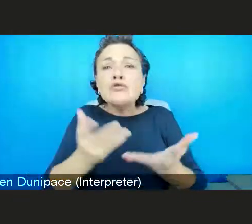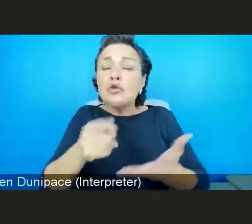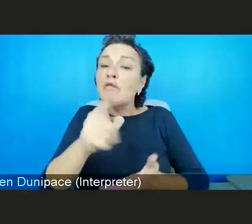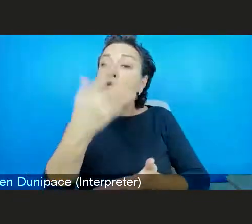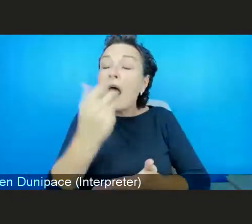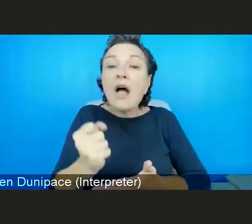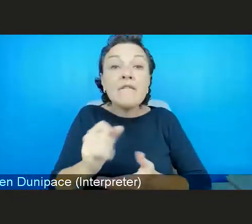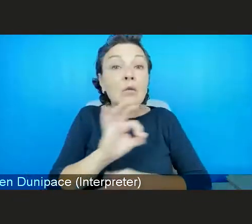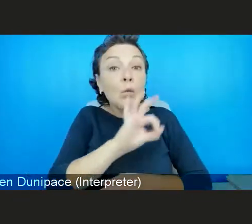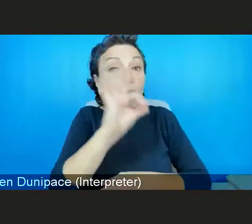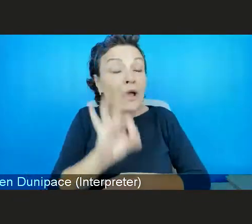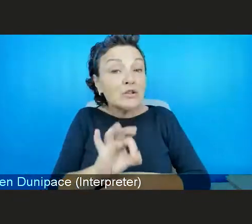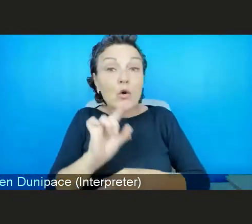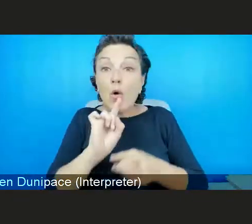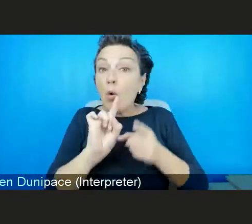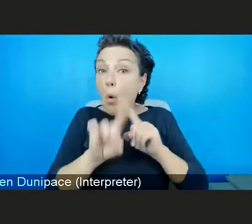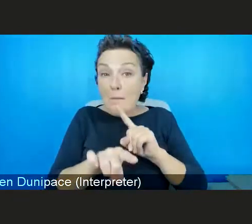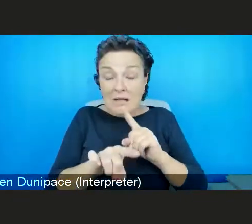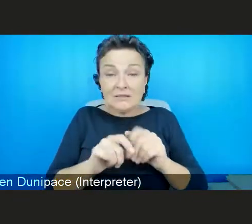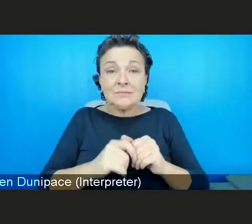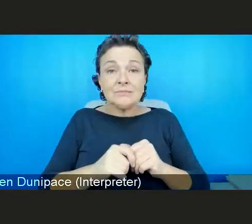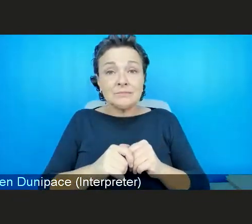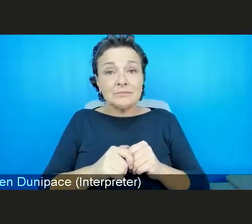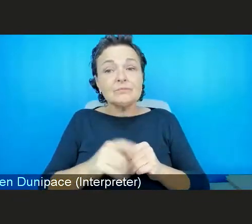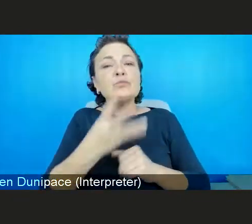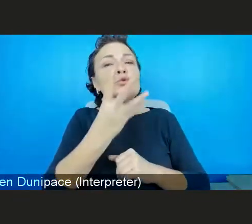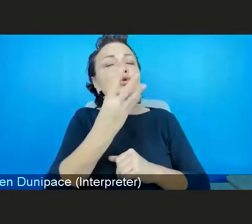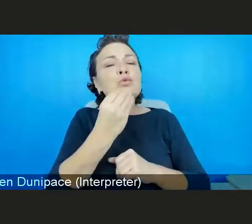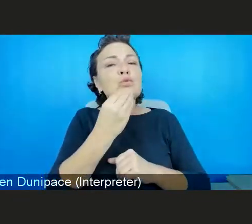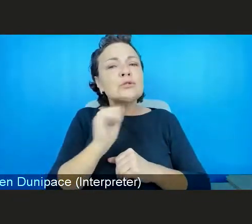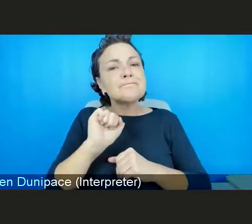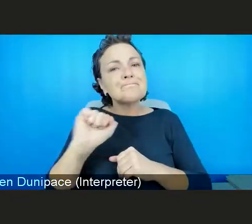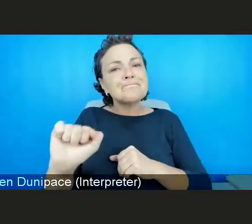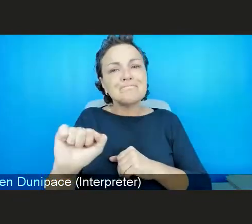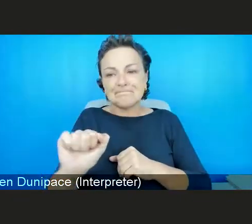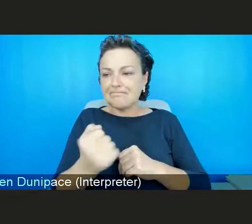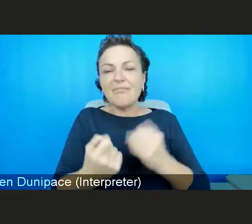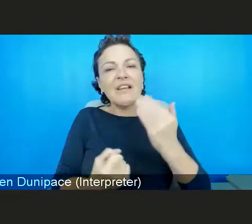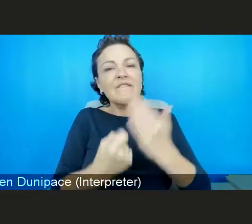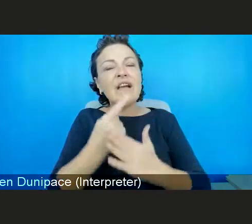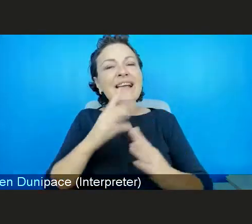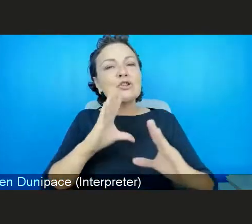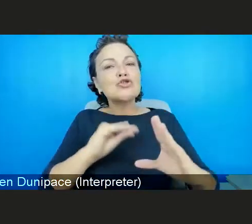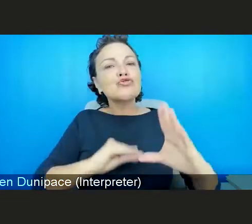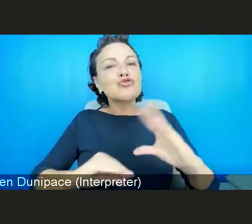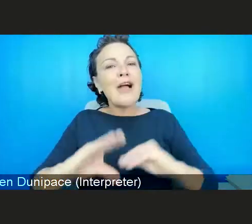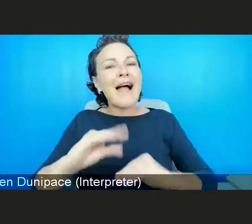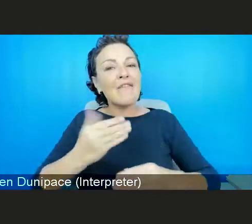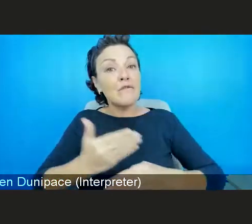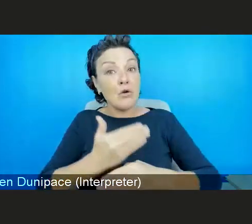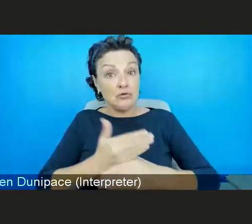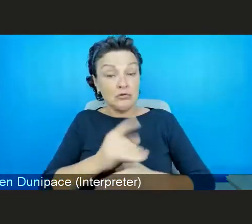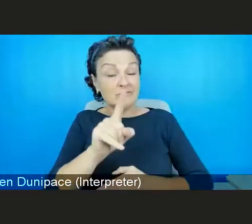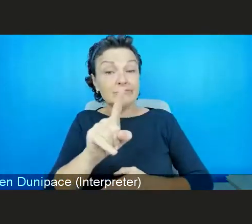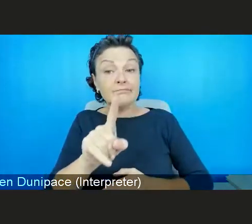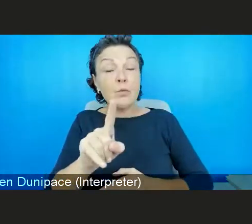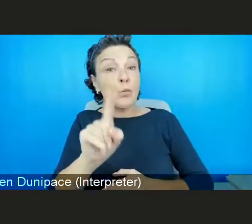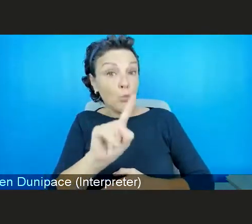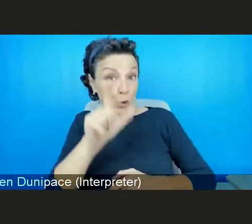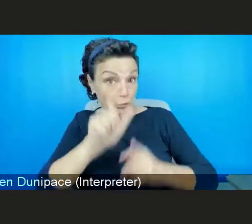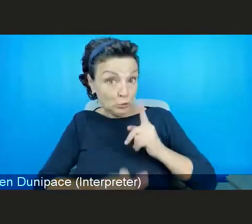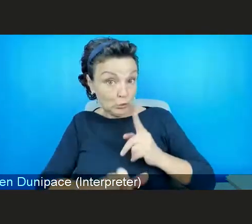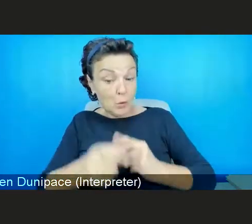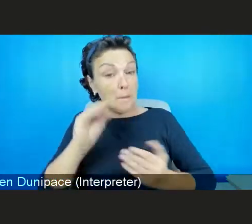comment as we go on, use the event chat function. If you can introduce yourselves with your name